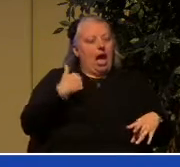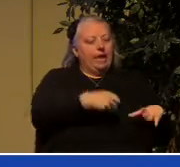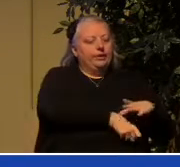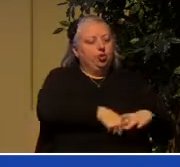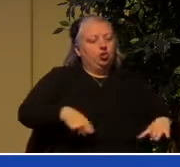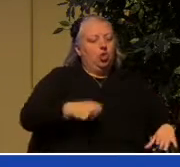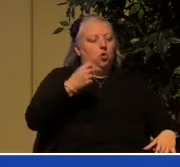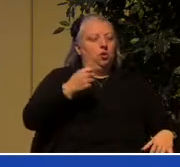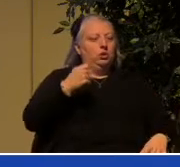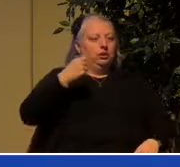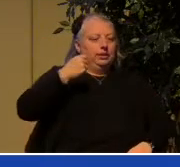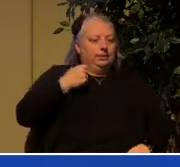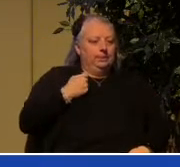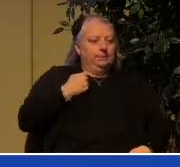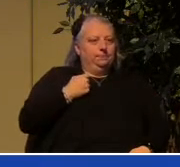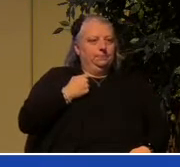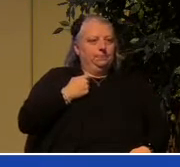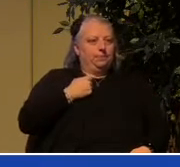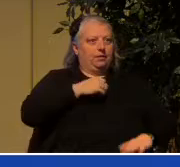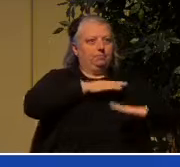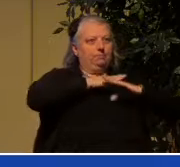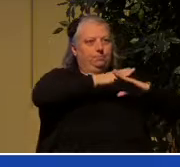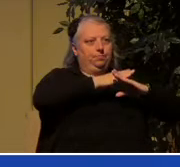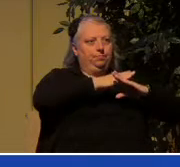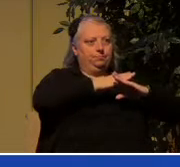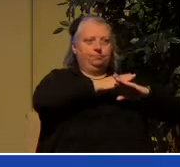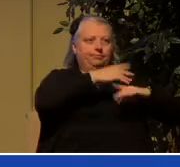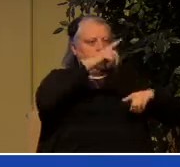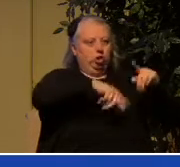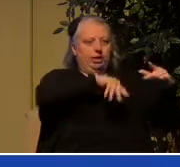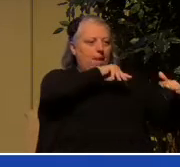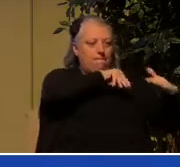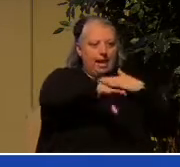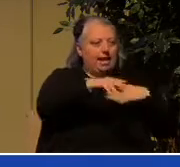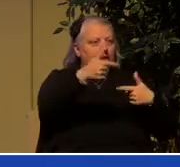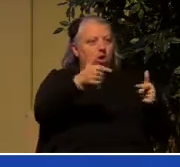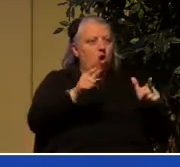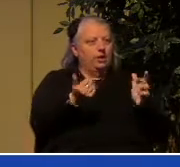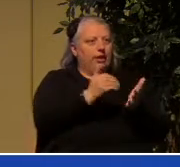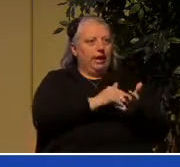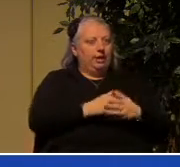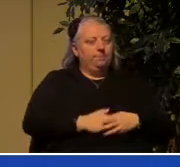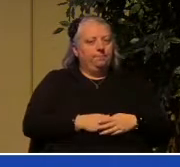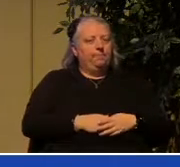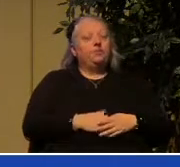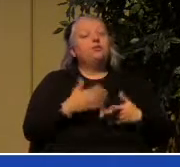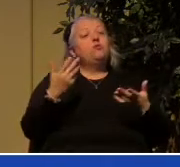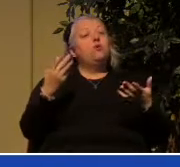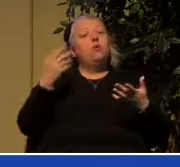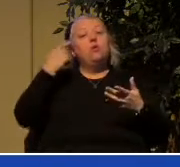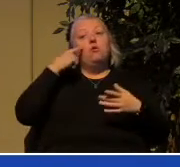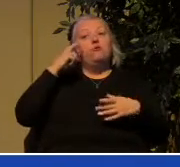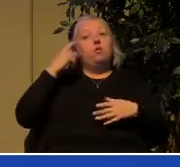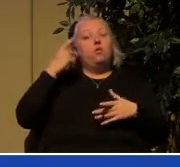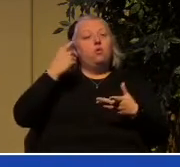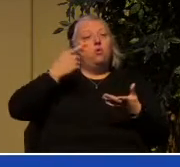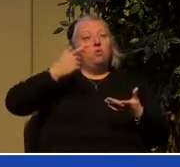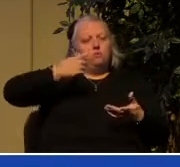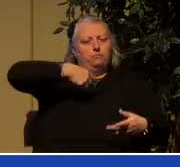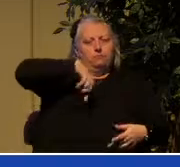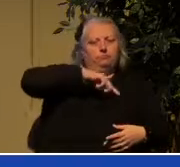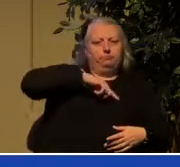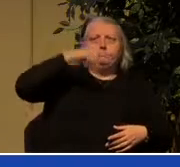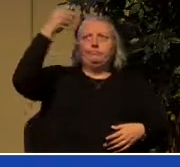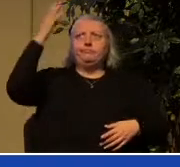So for God and man to live together we have to be sanctified we